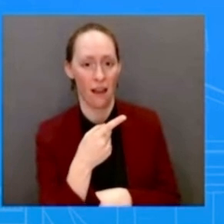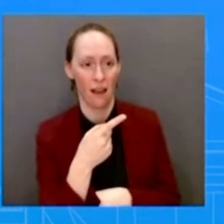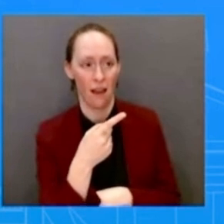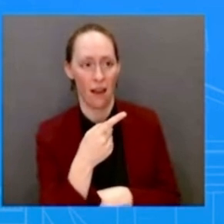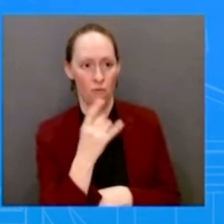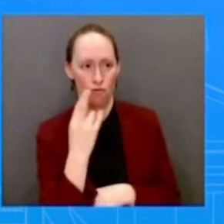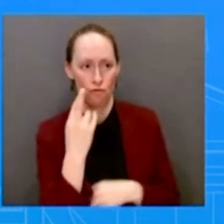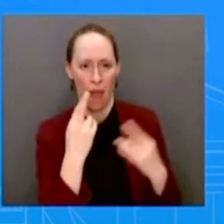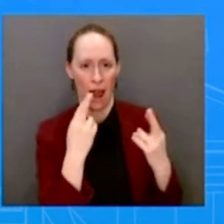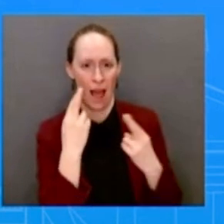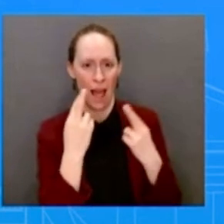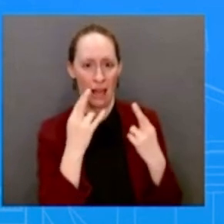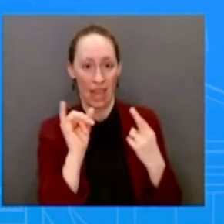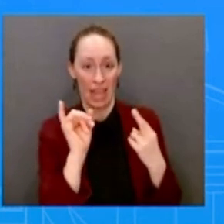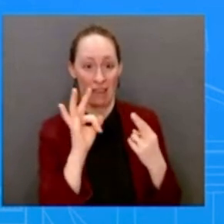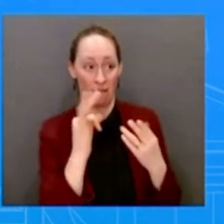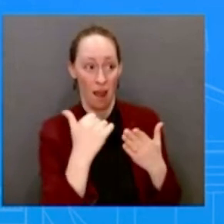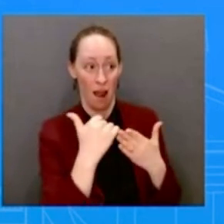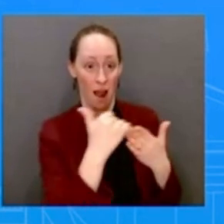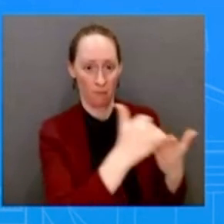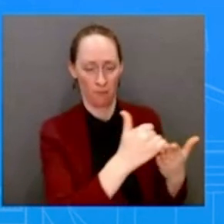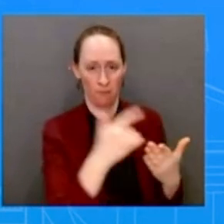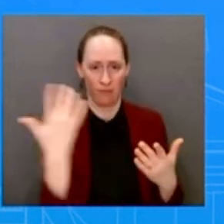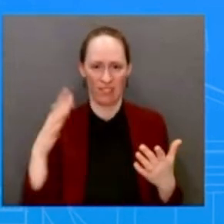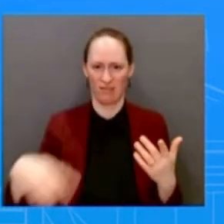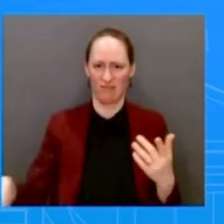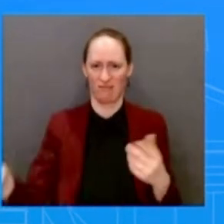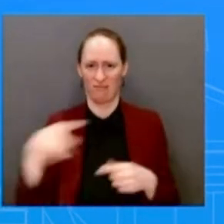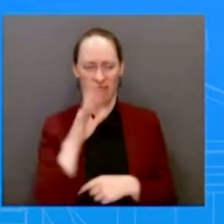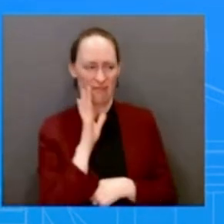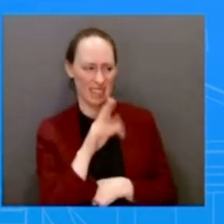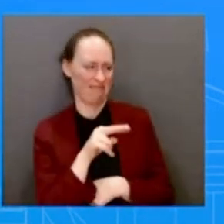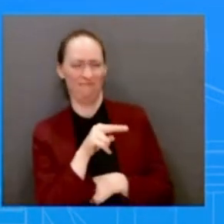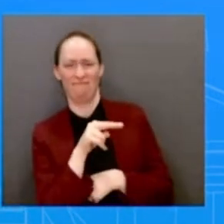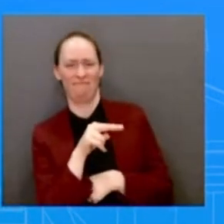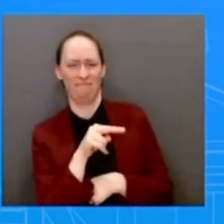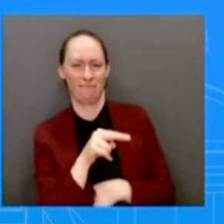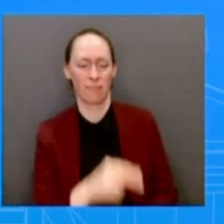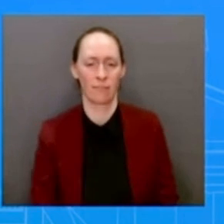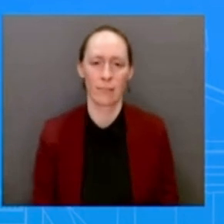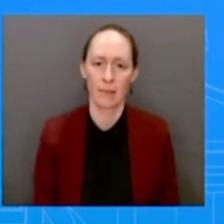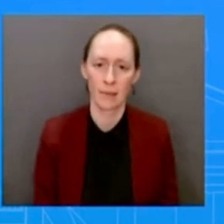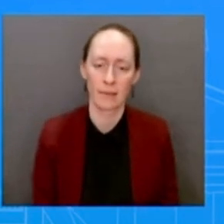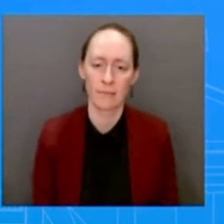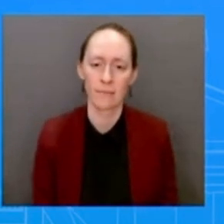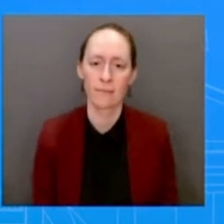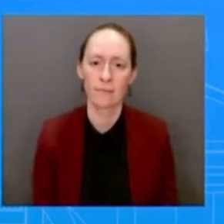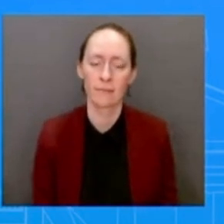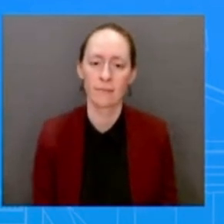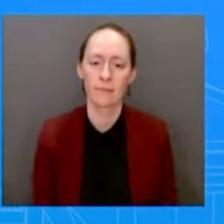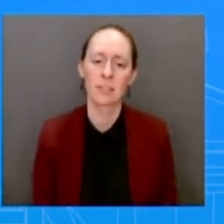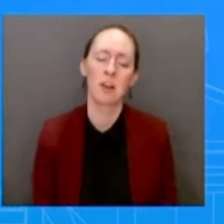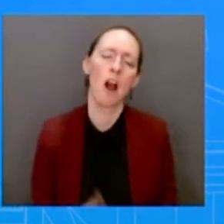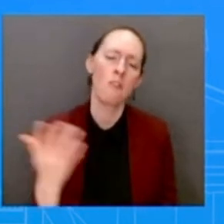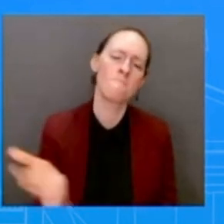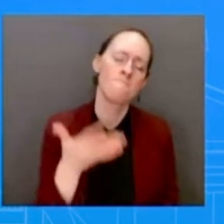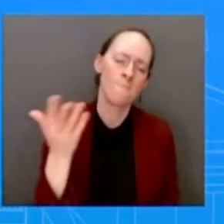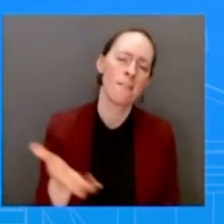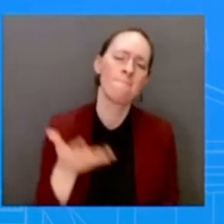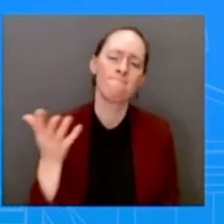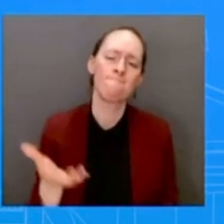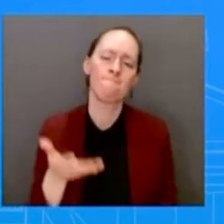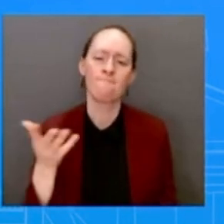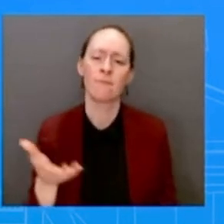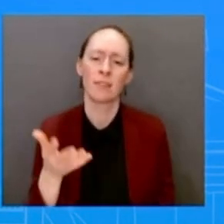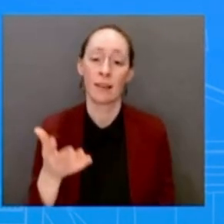But, you know, I want to be really clear on that piece. But as I, as I've mentioned before, Secretary Blinken met with Wang Yi